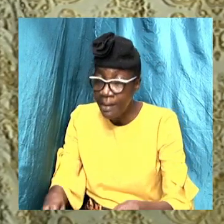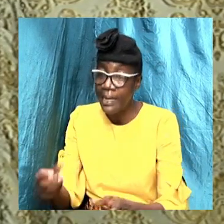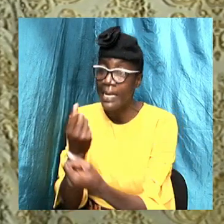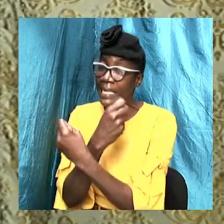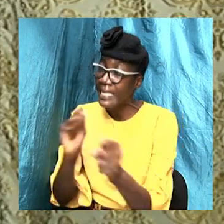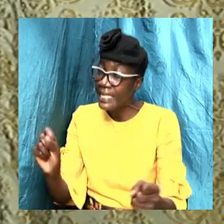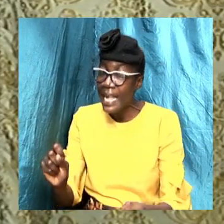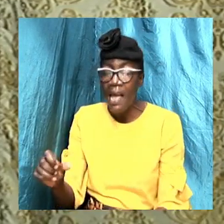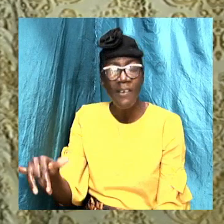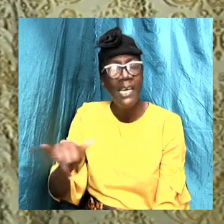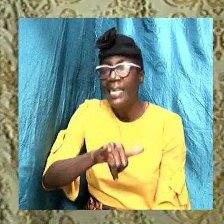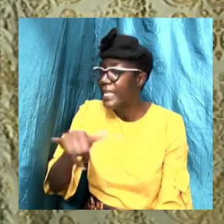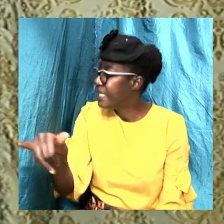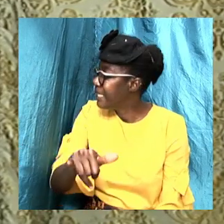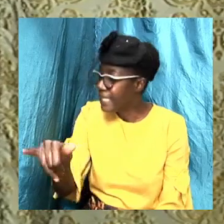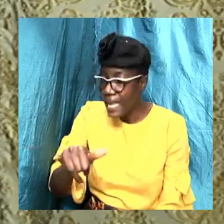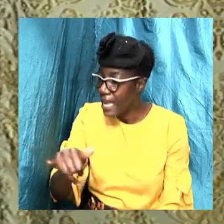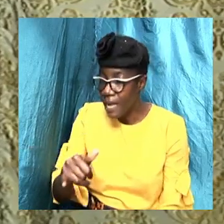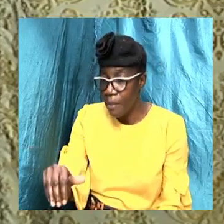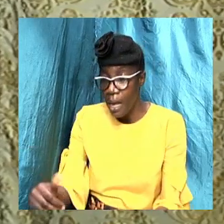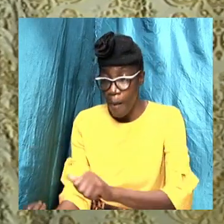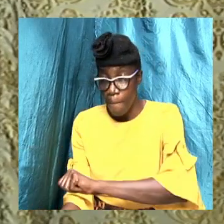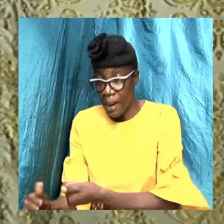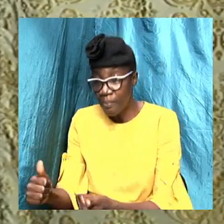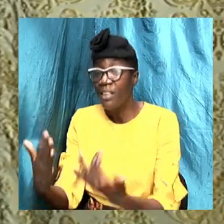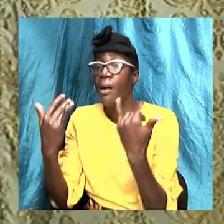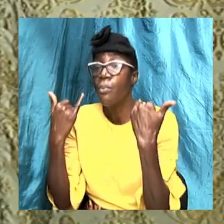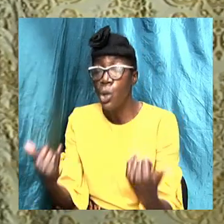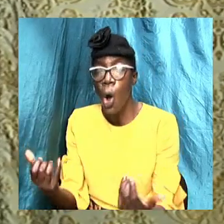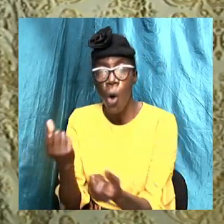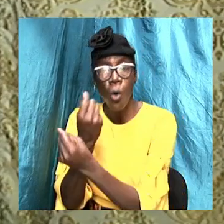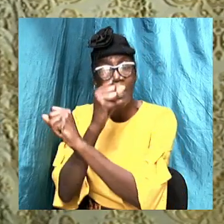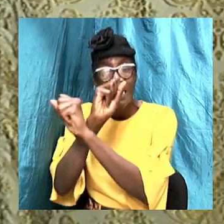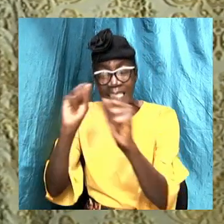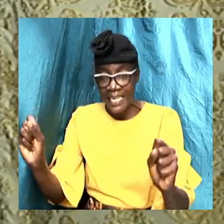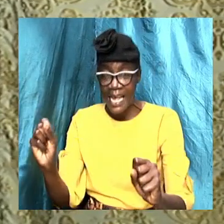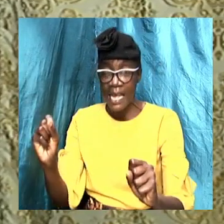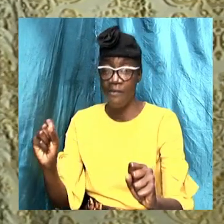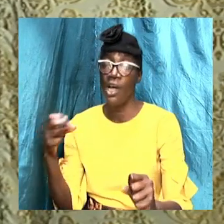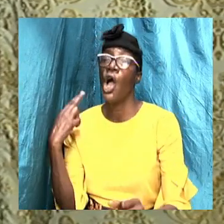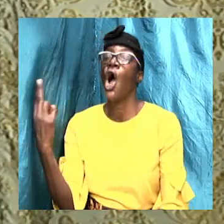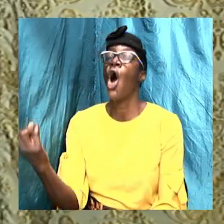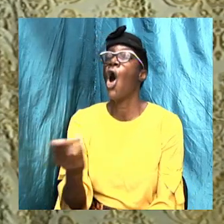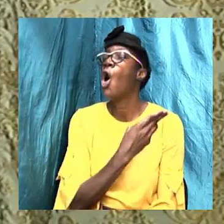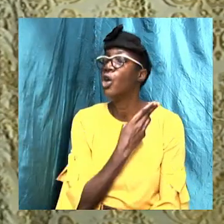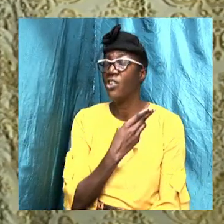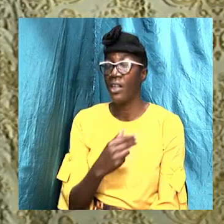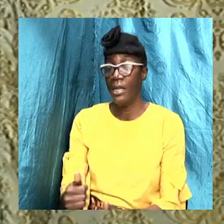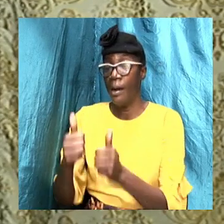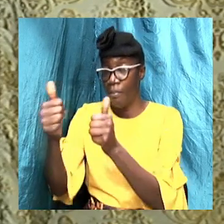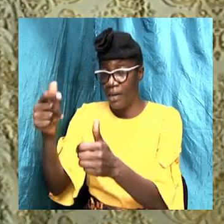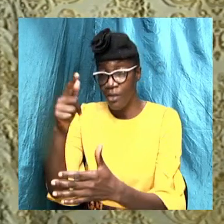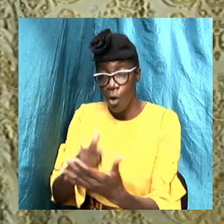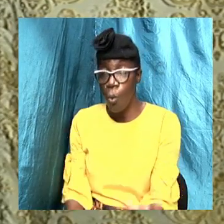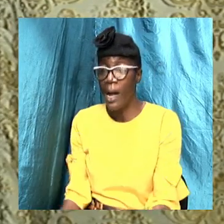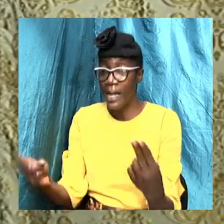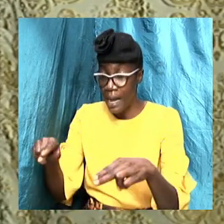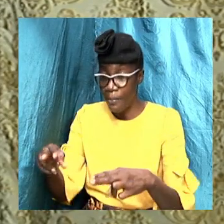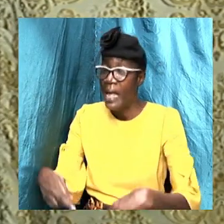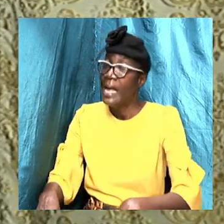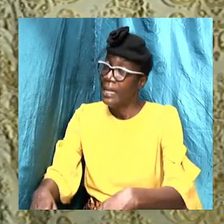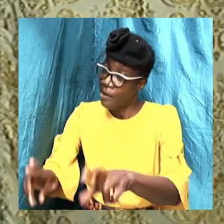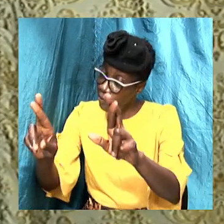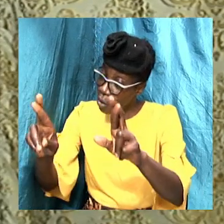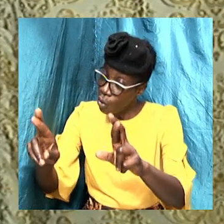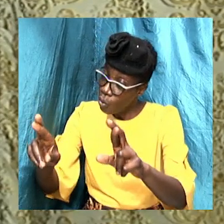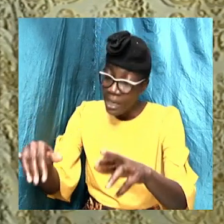baptism will now save us. And the apostle was saying that what took place in the flood was lightened unto it